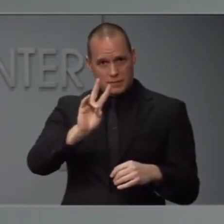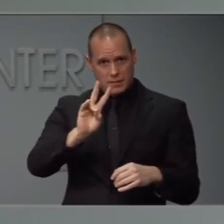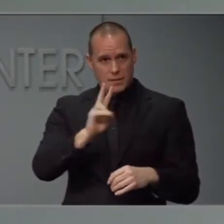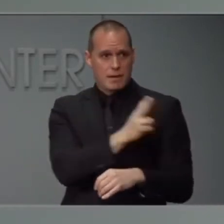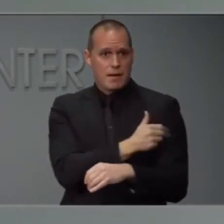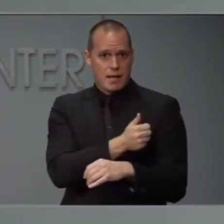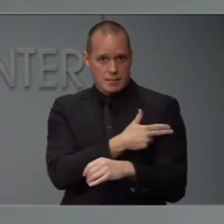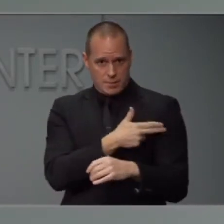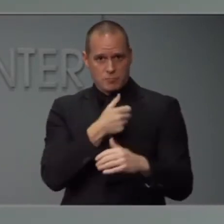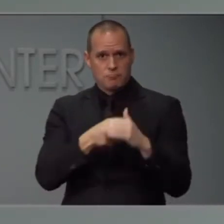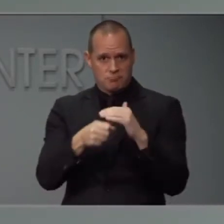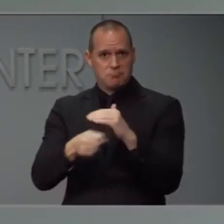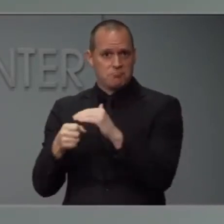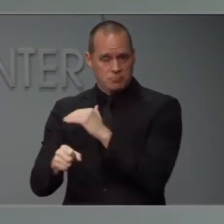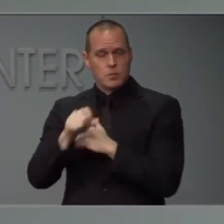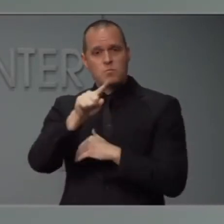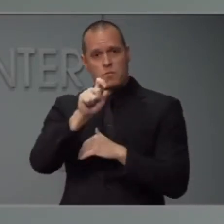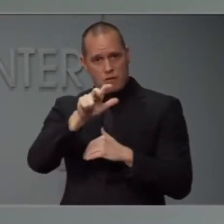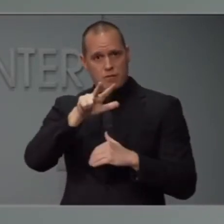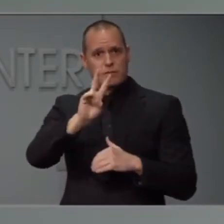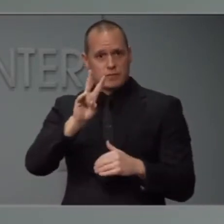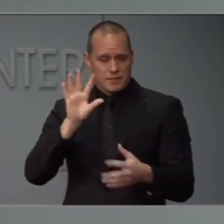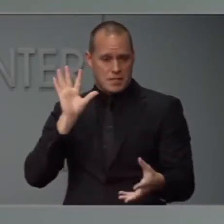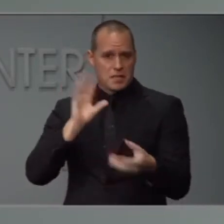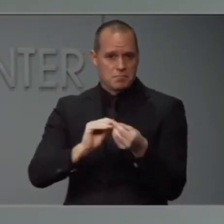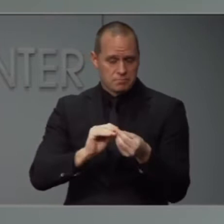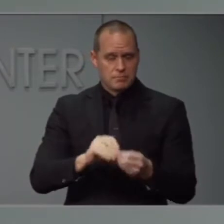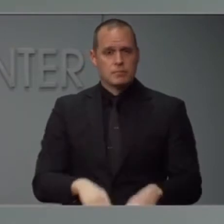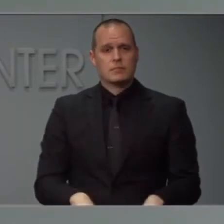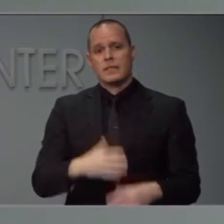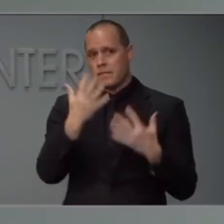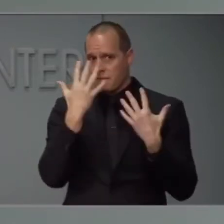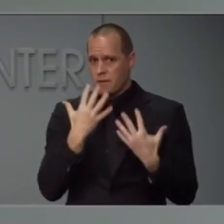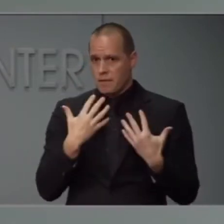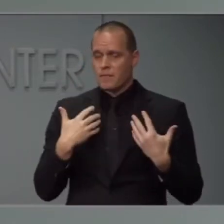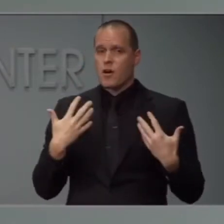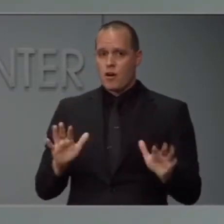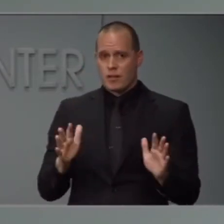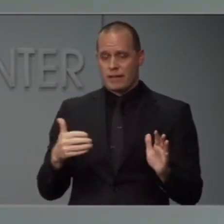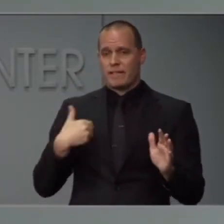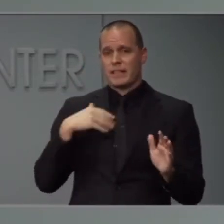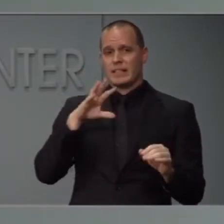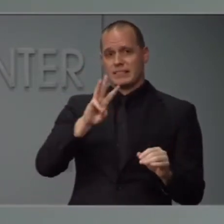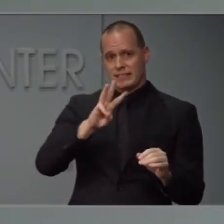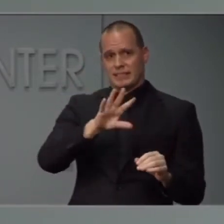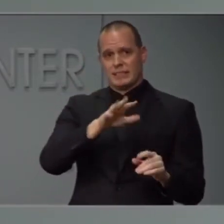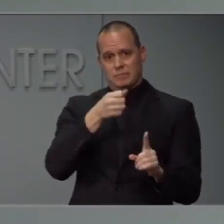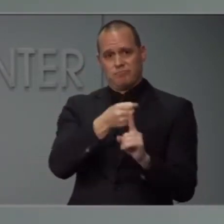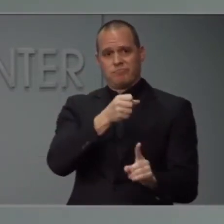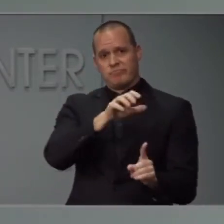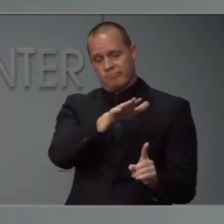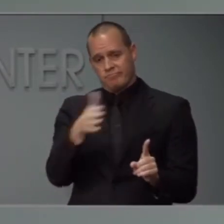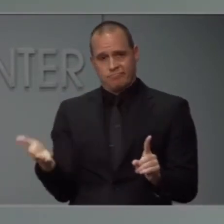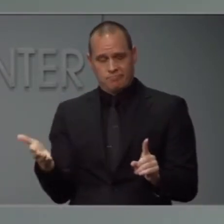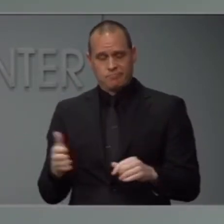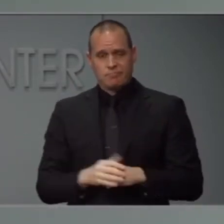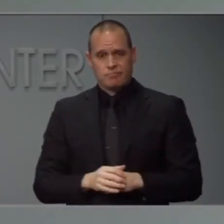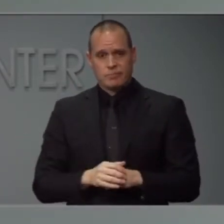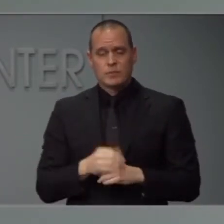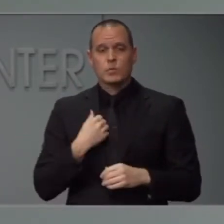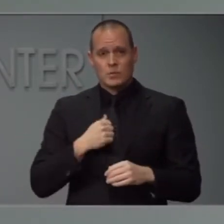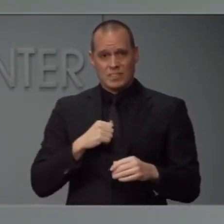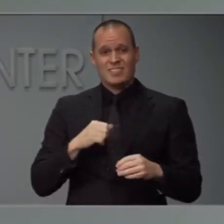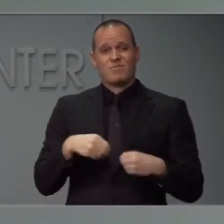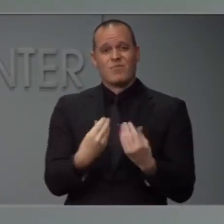hospitalizations. That's 137. And we've unfortunately had already six deaths. We've completed more than